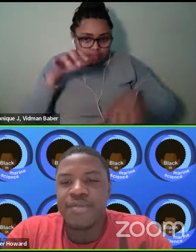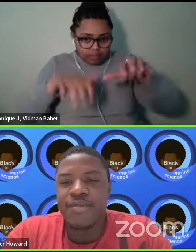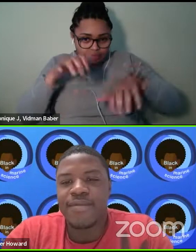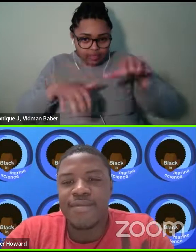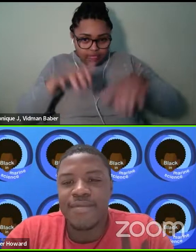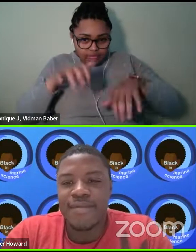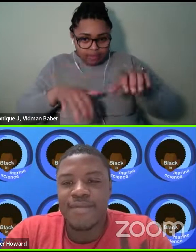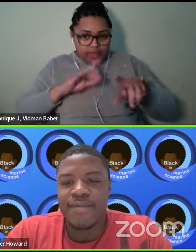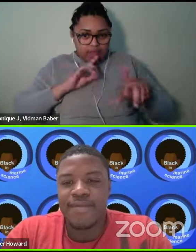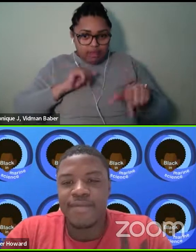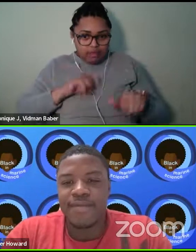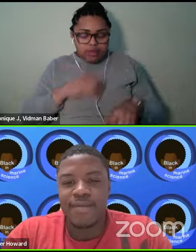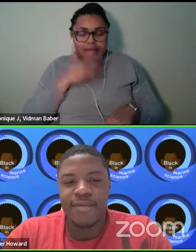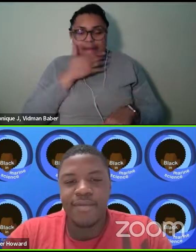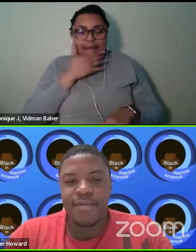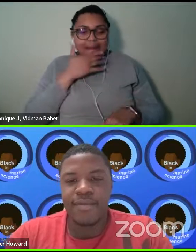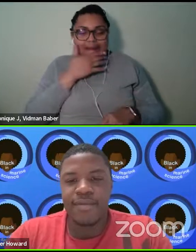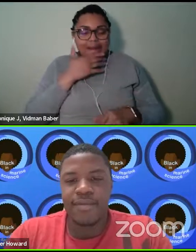us.